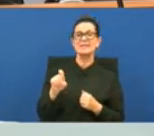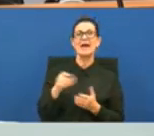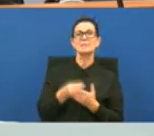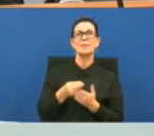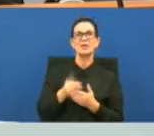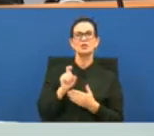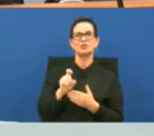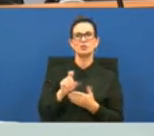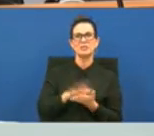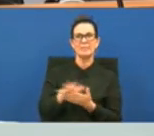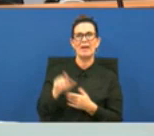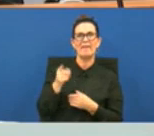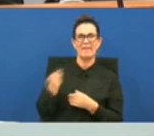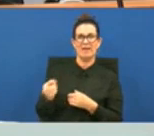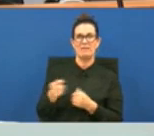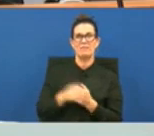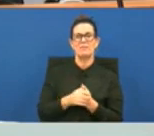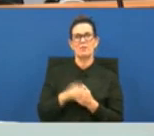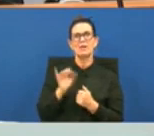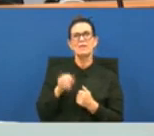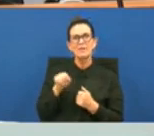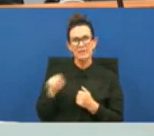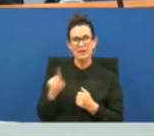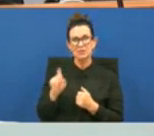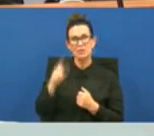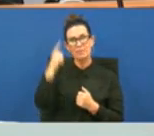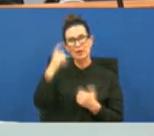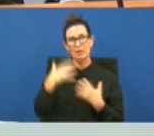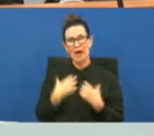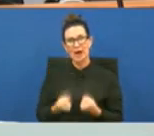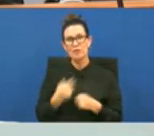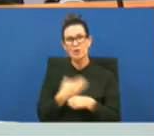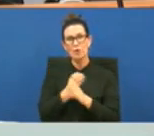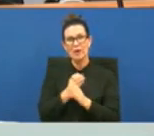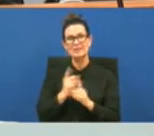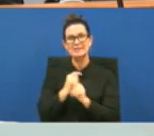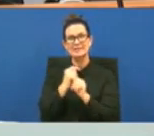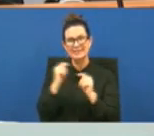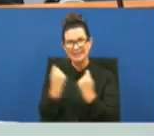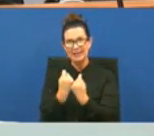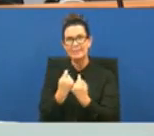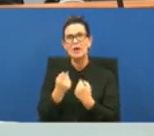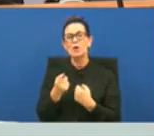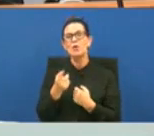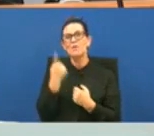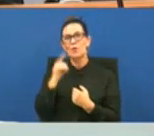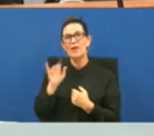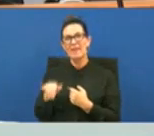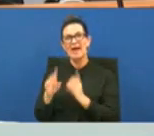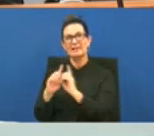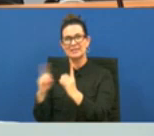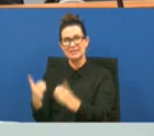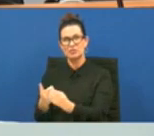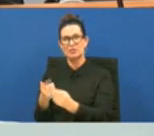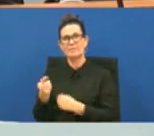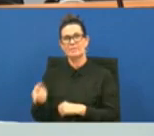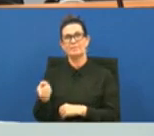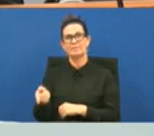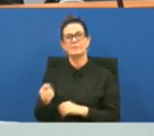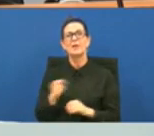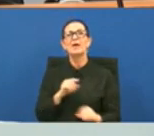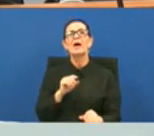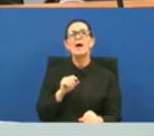have been a mental health crisis team that is connected to capital area human service district they had